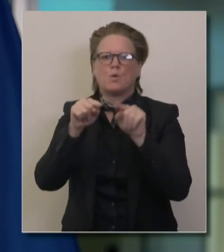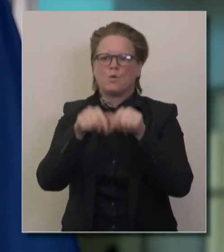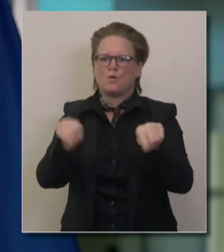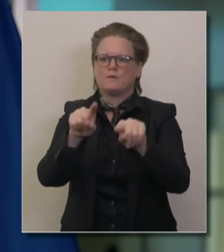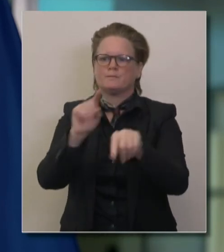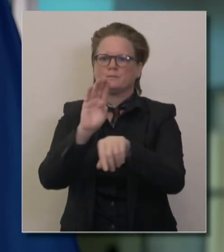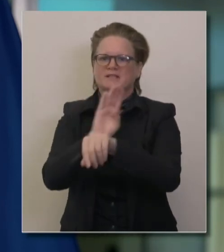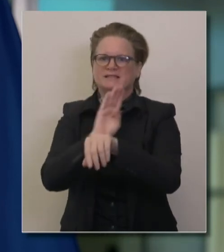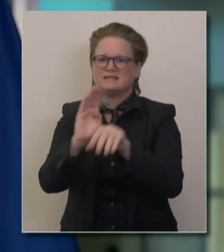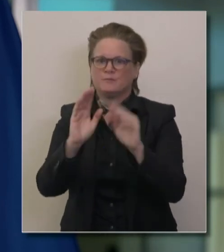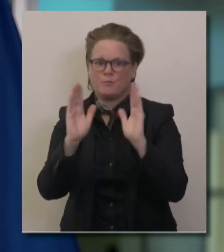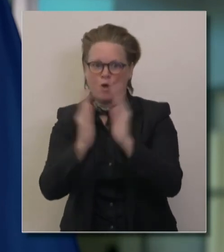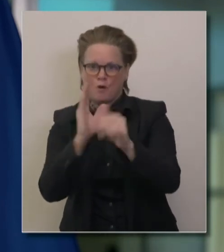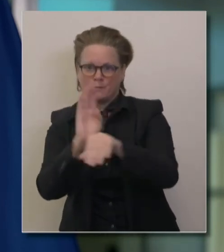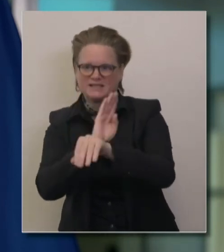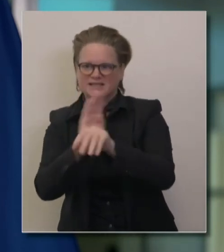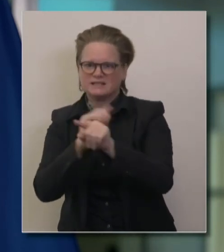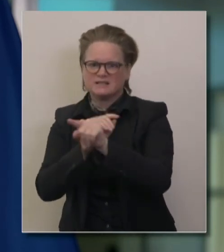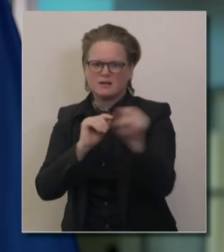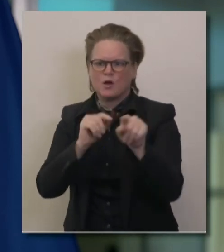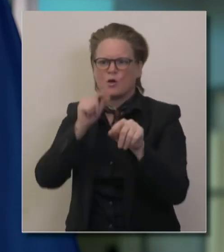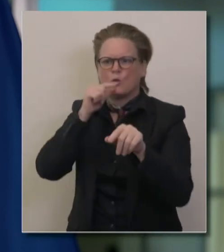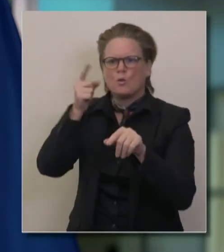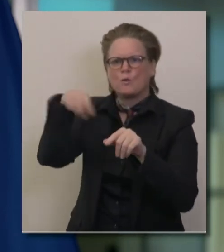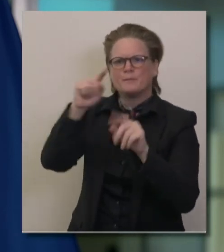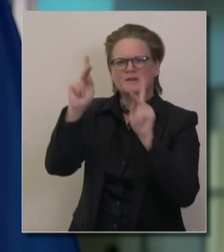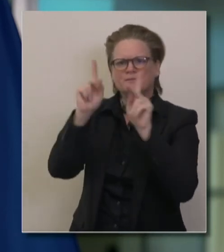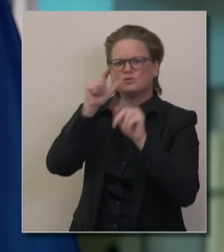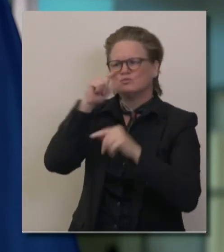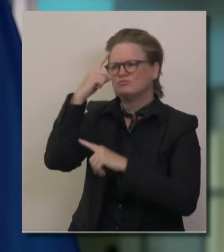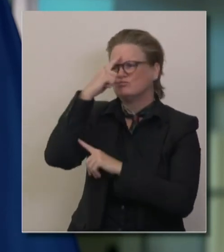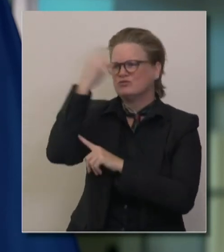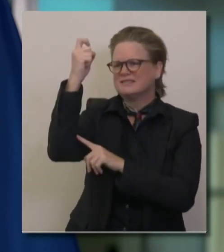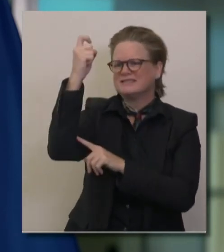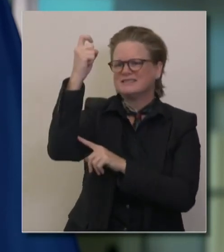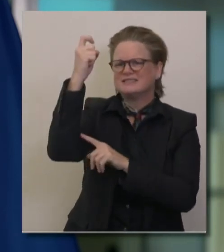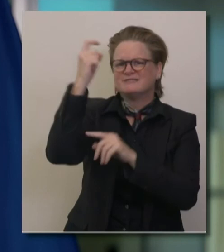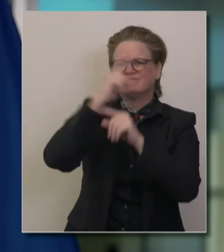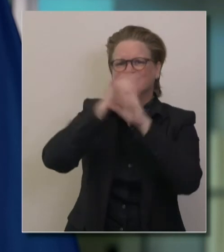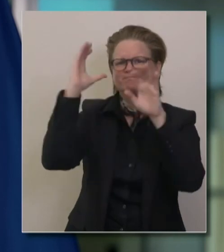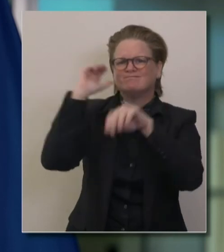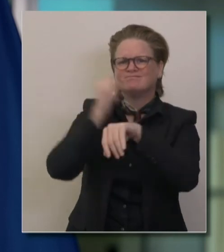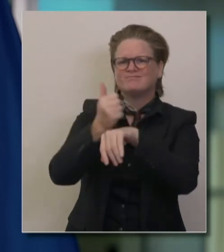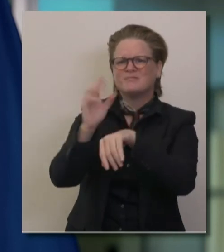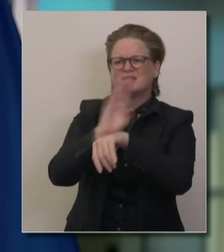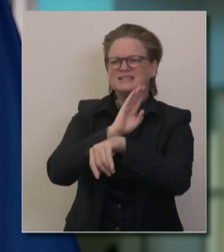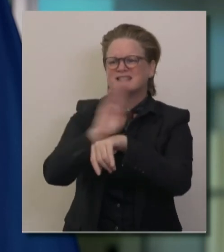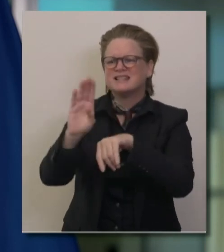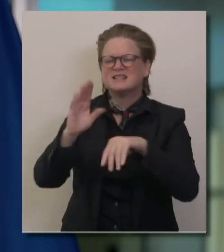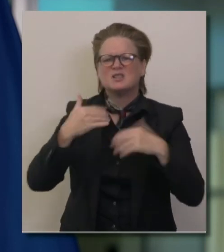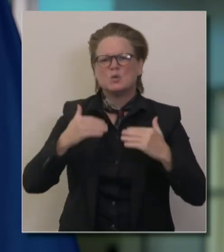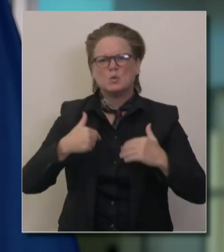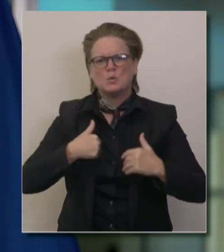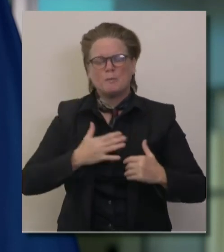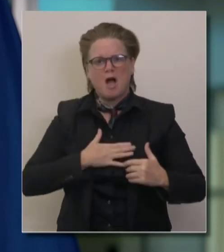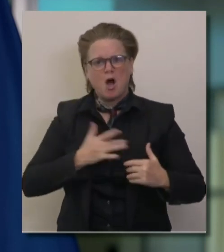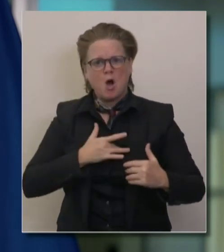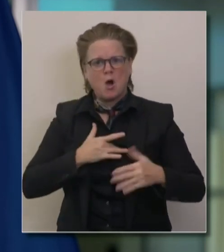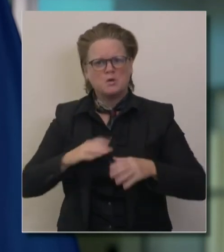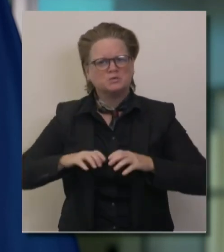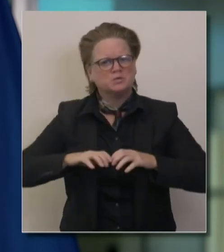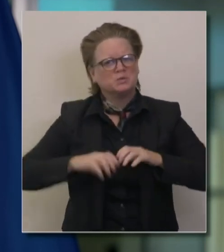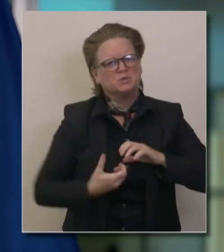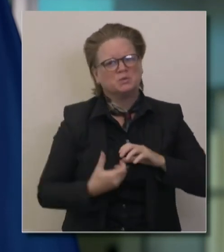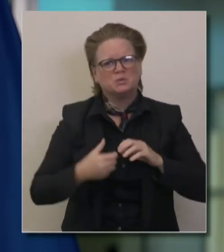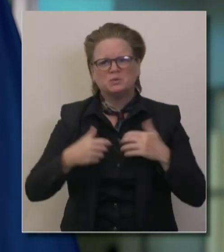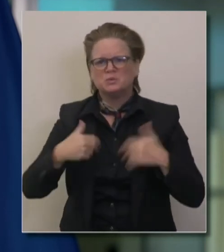entrepreneurs, and it breaks my heart to see videos, breaks my heart to see reports you and others of people's lives being